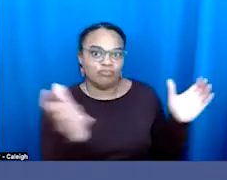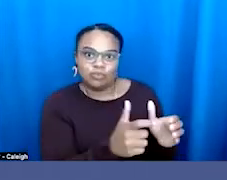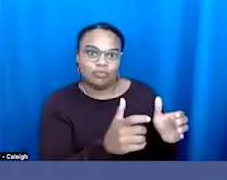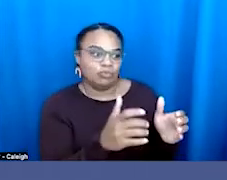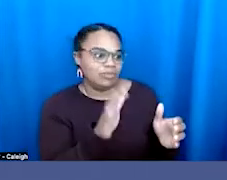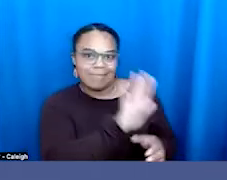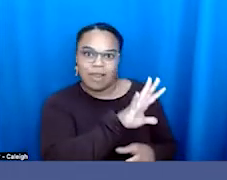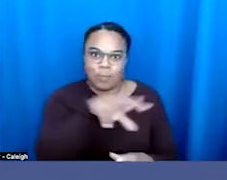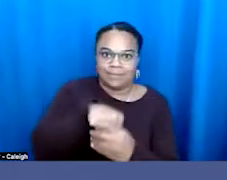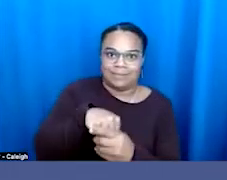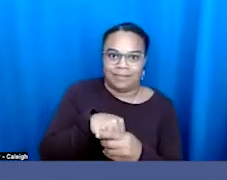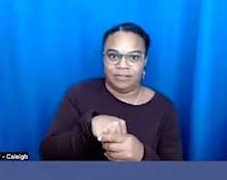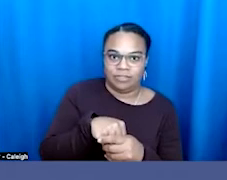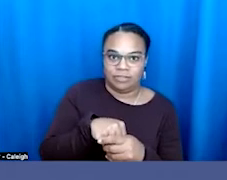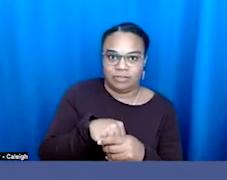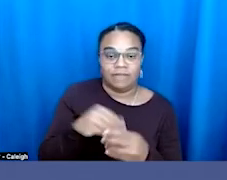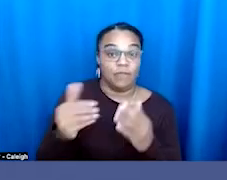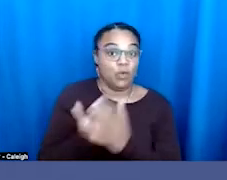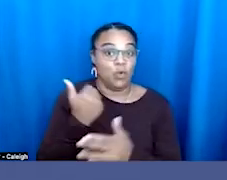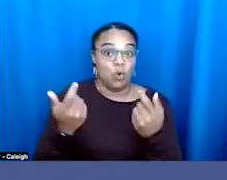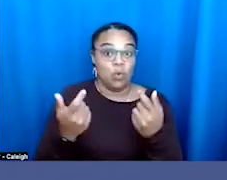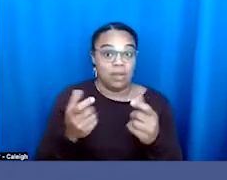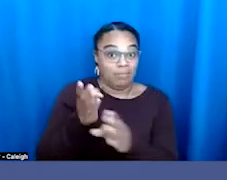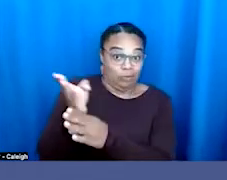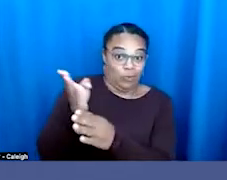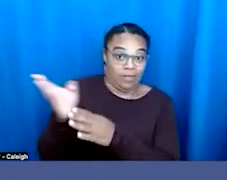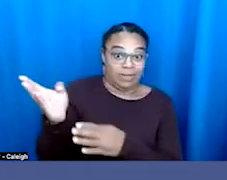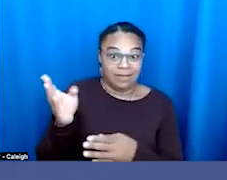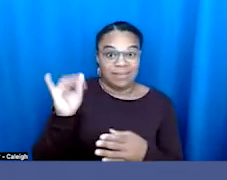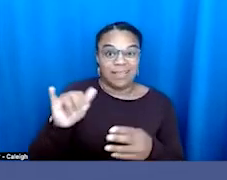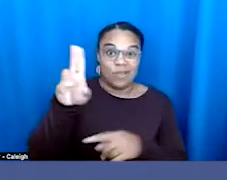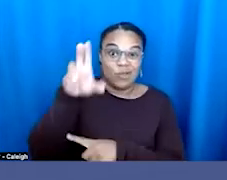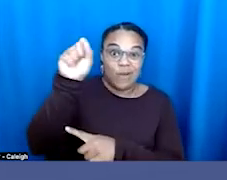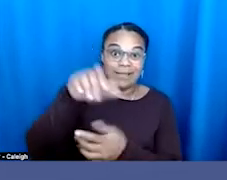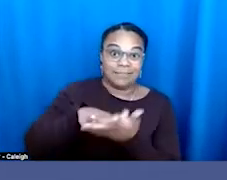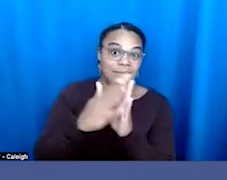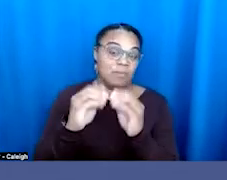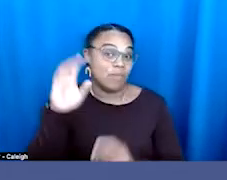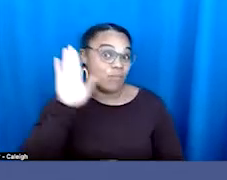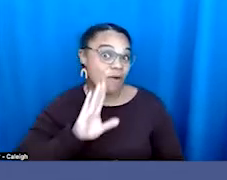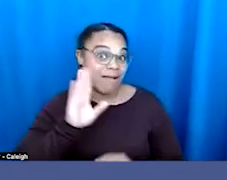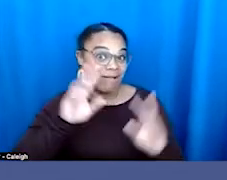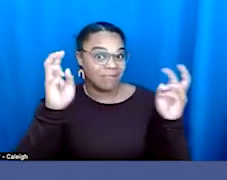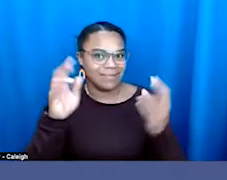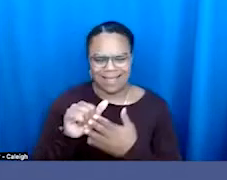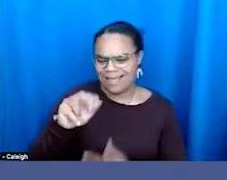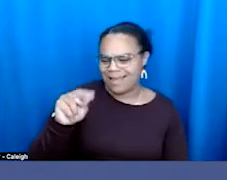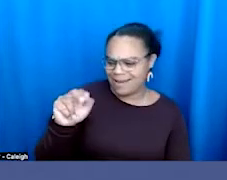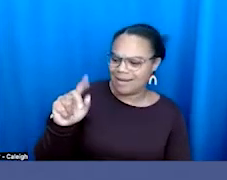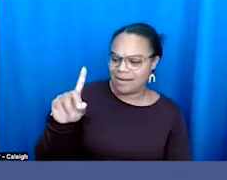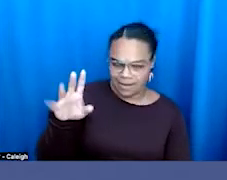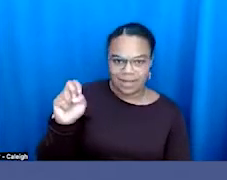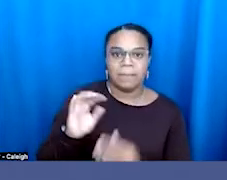majority, which is that browning of the U.S. that Nadine referred to, and also